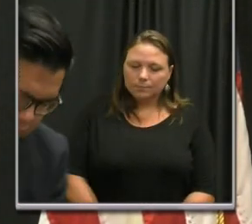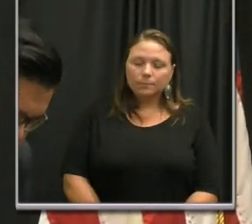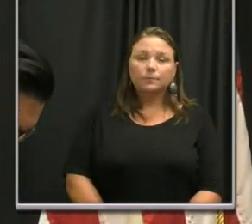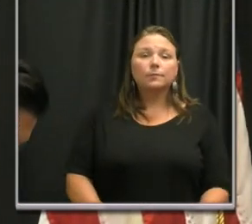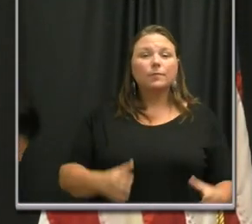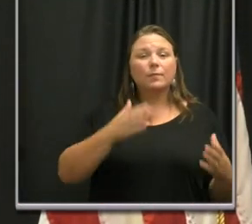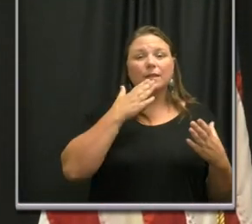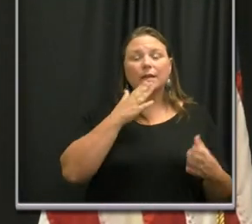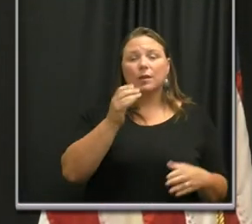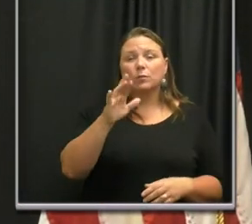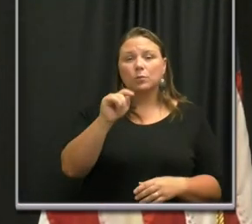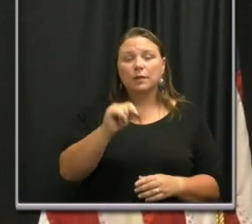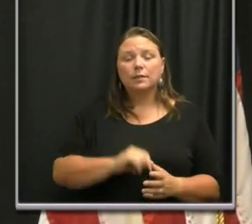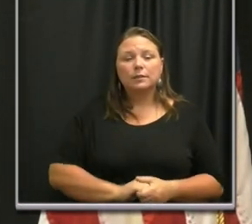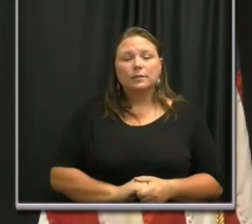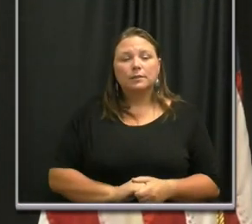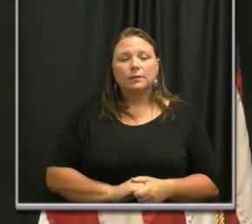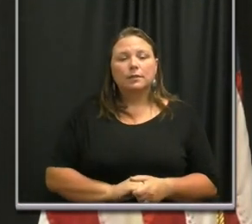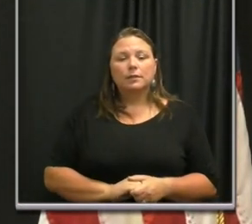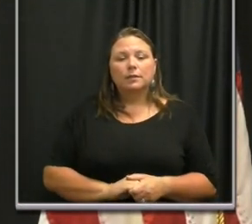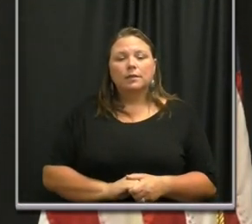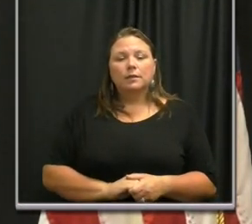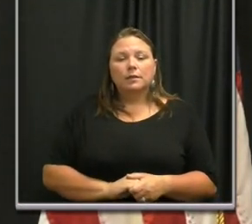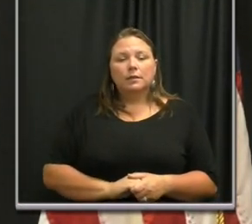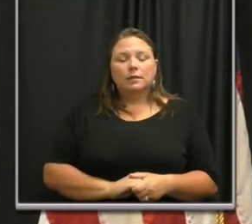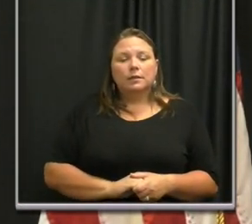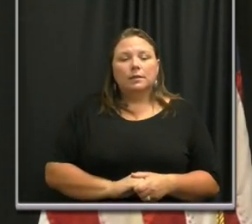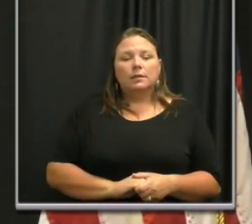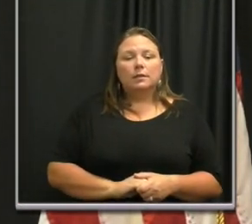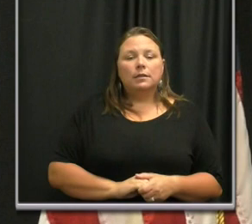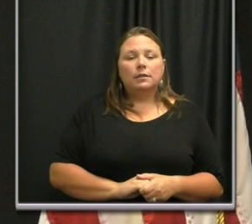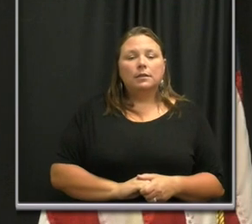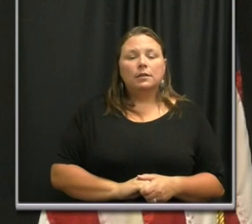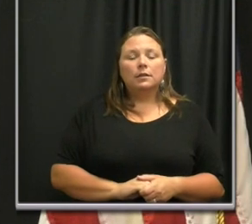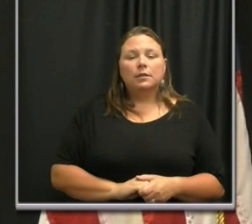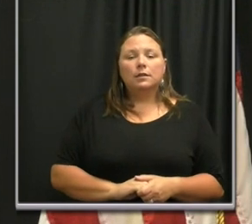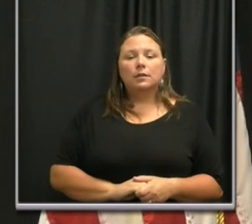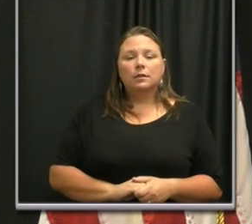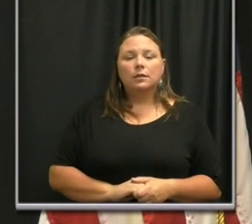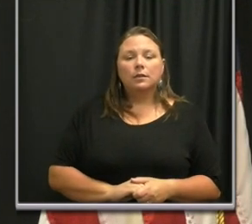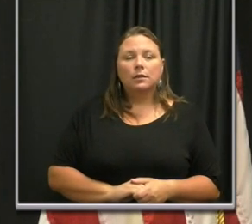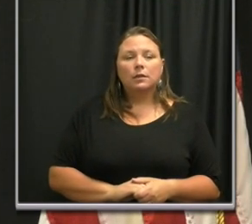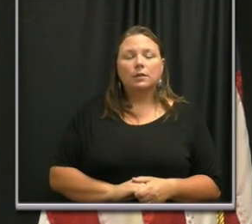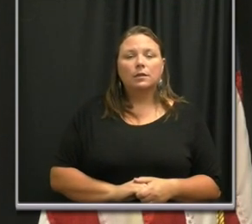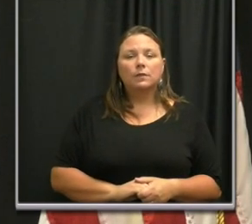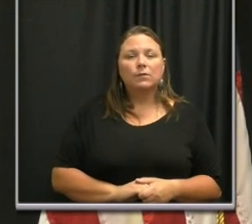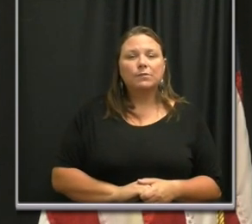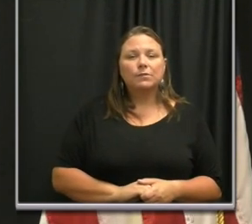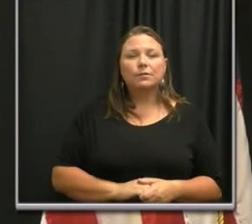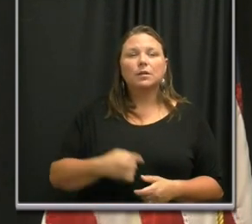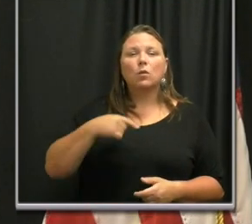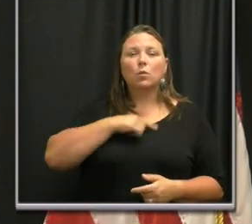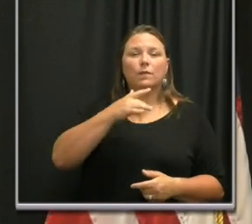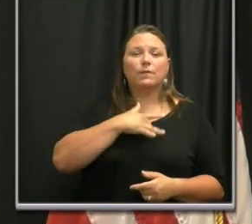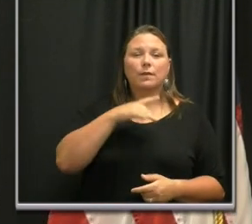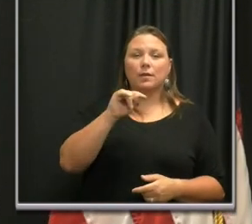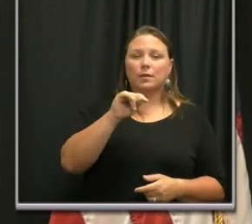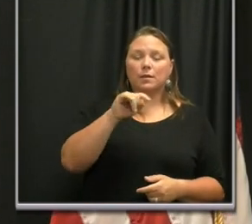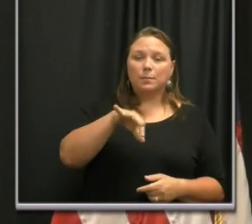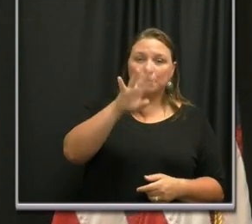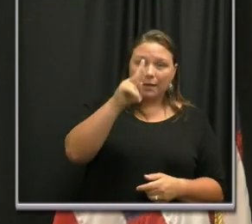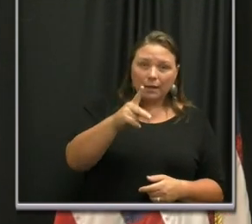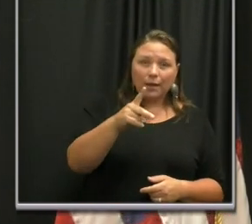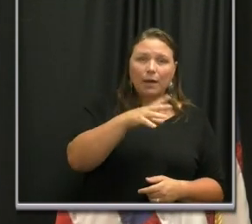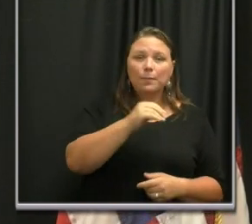Thank you, Brett. As of the way we anticipate this will be implemented, takeout orders and